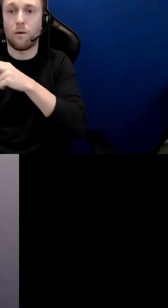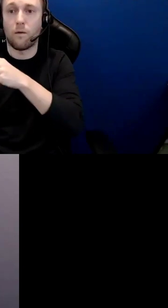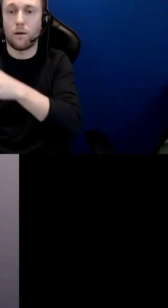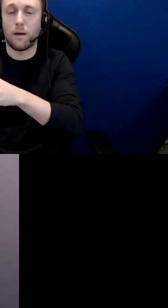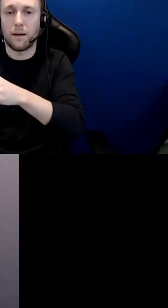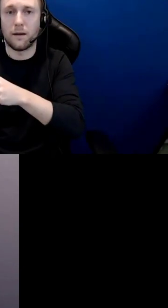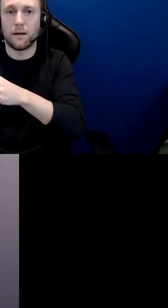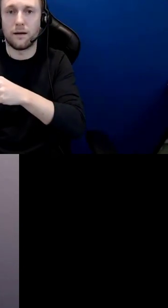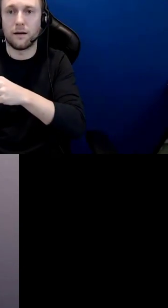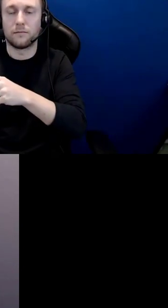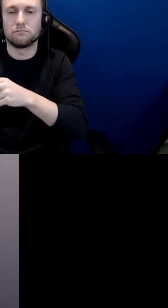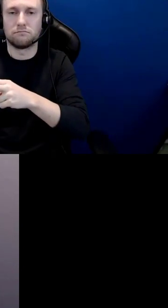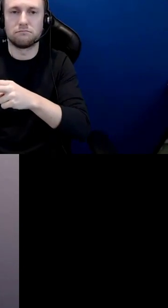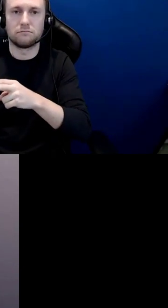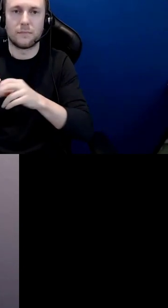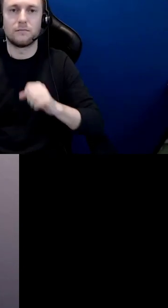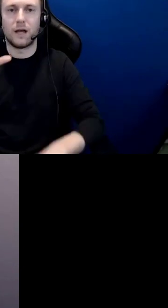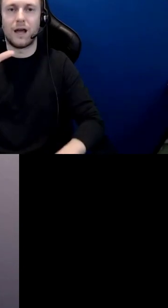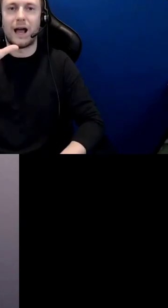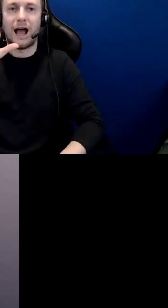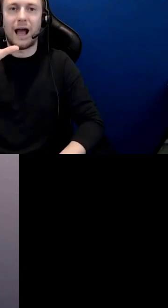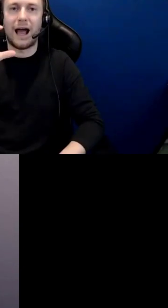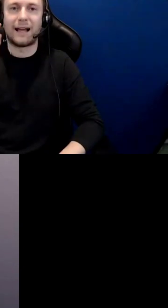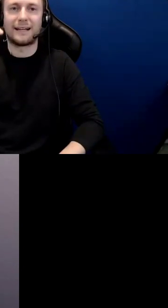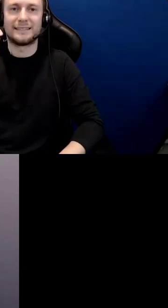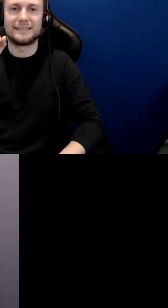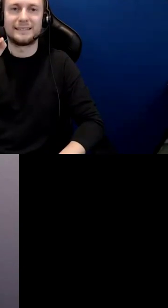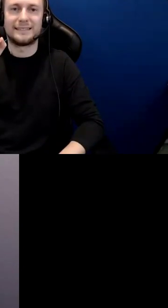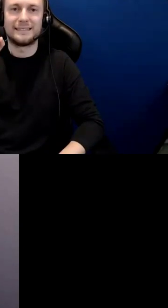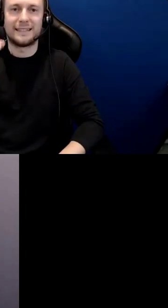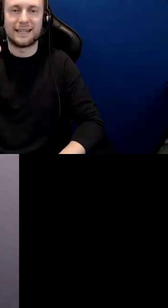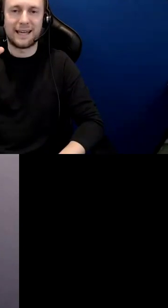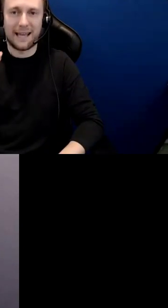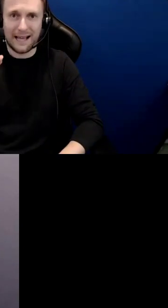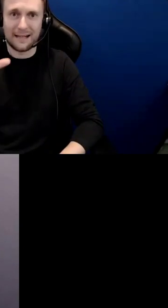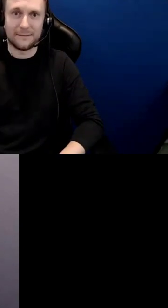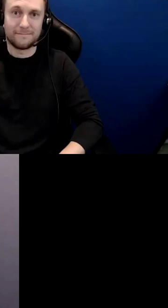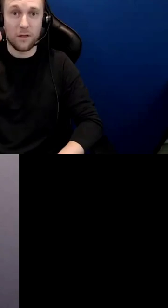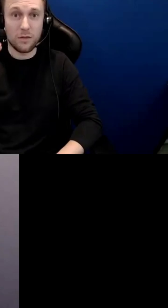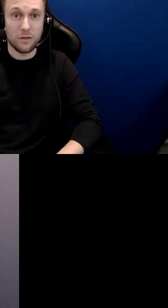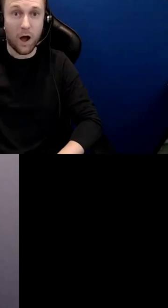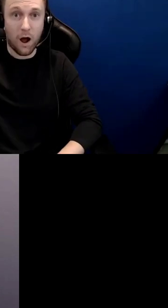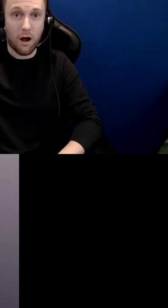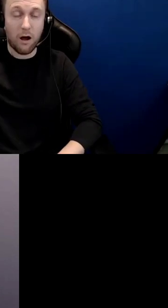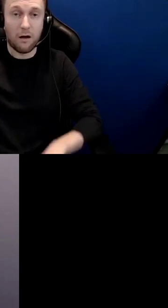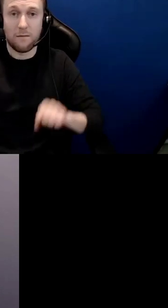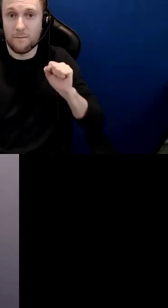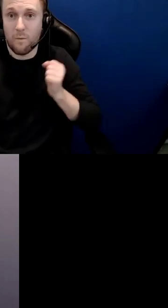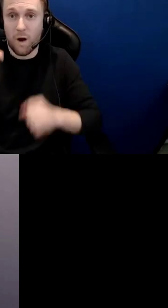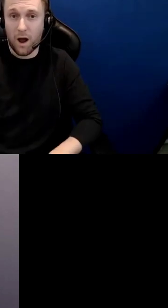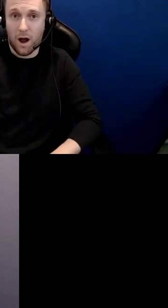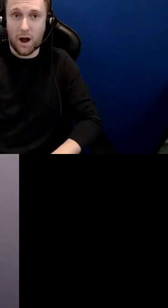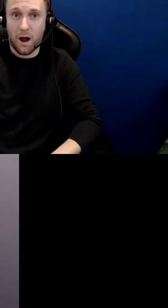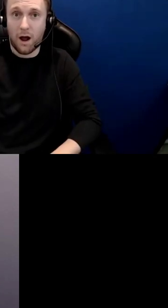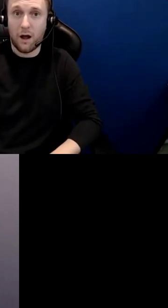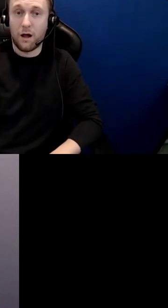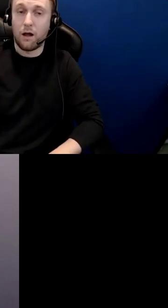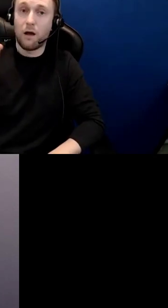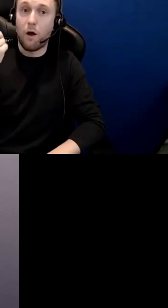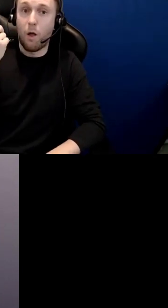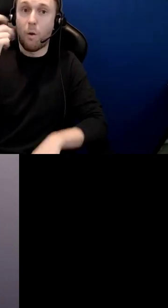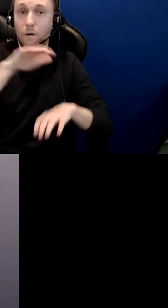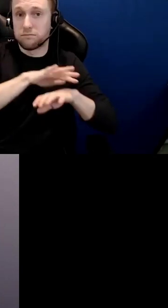waters that flow upon the land into the head the sea of the north the arctic which we call it